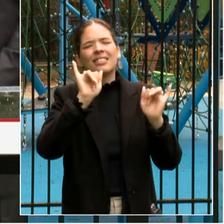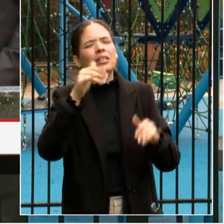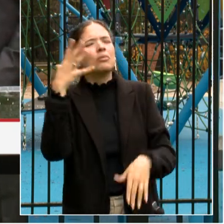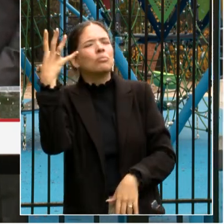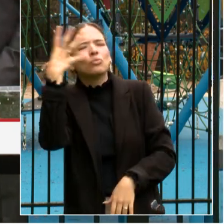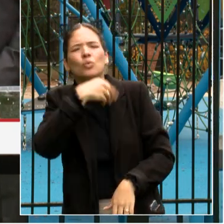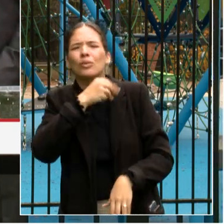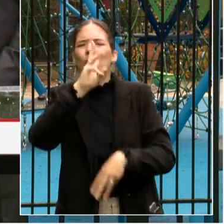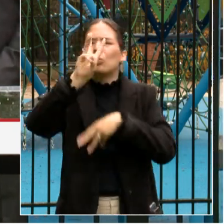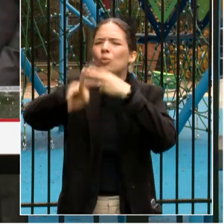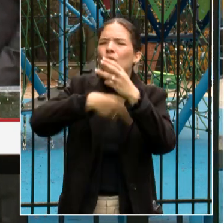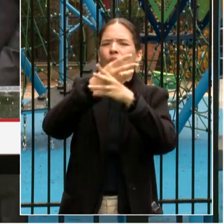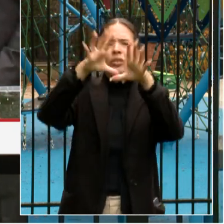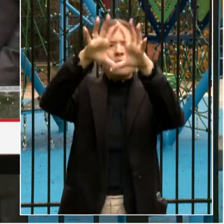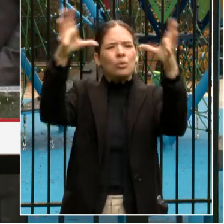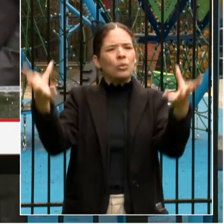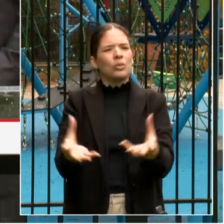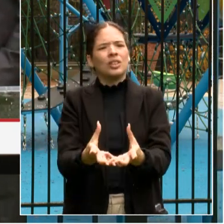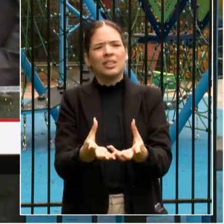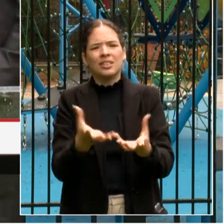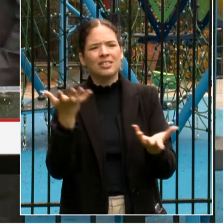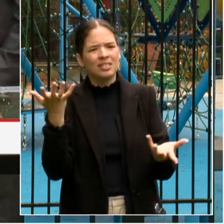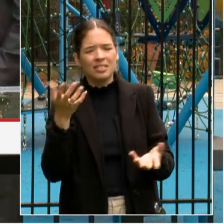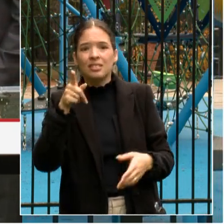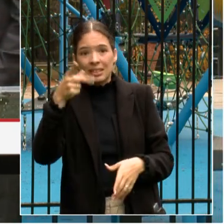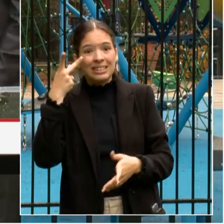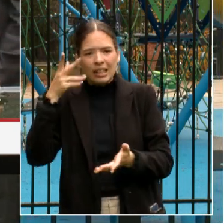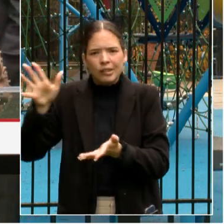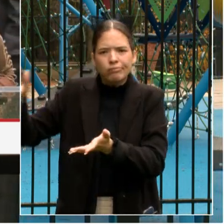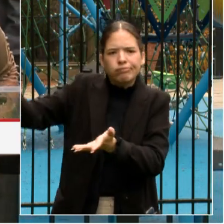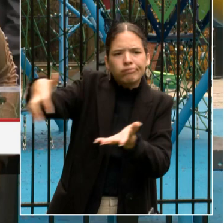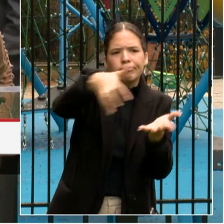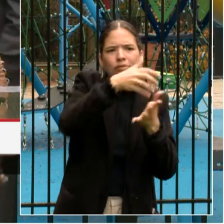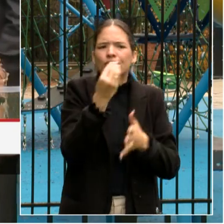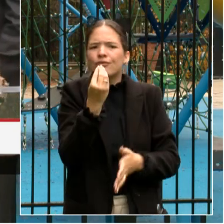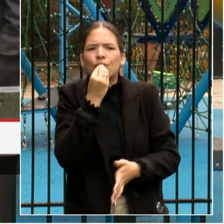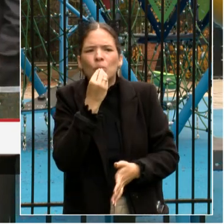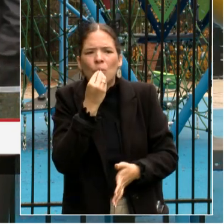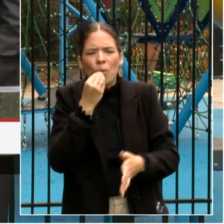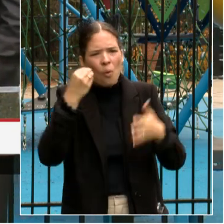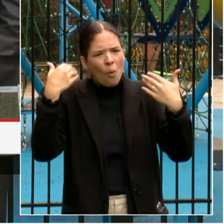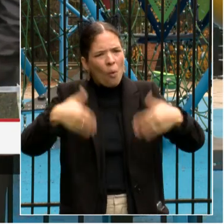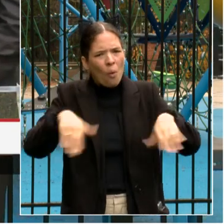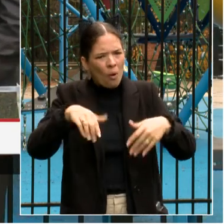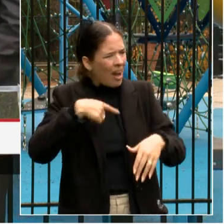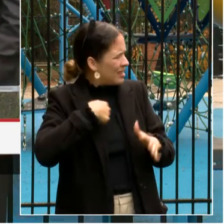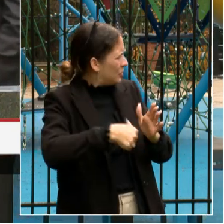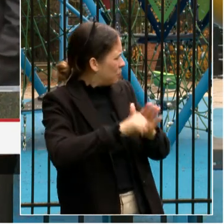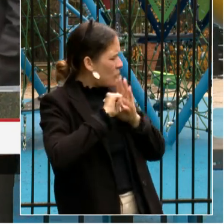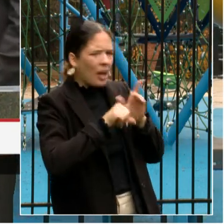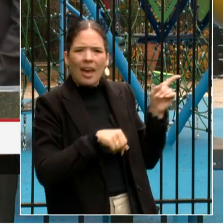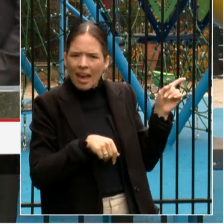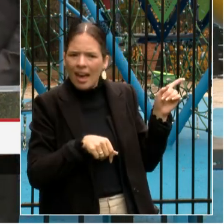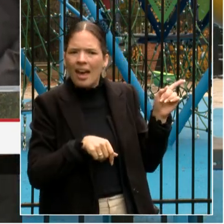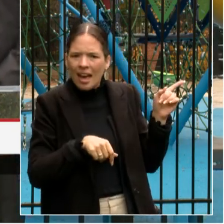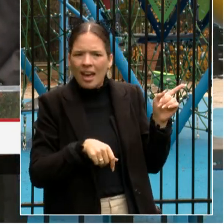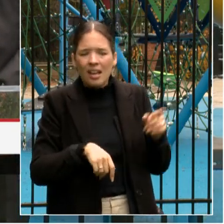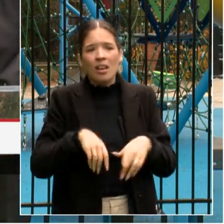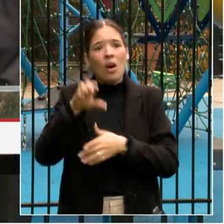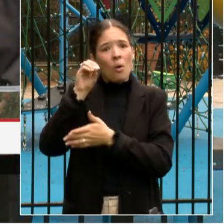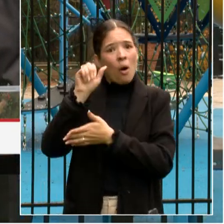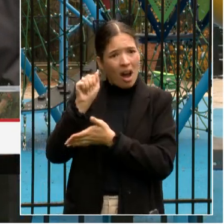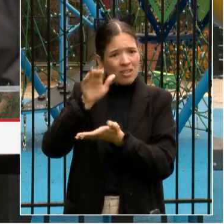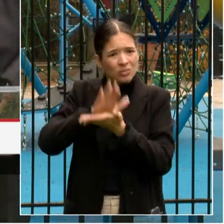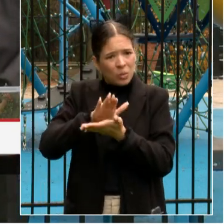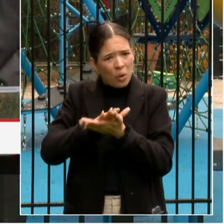you're doing for your food drive as well. I am so impressed with everything going on here at Oyster Adams,